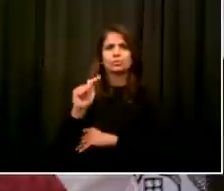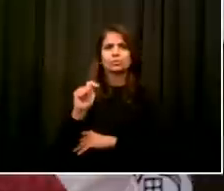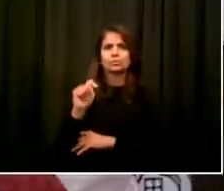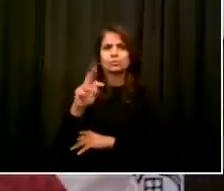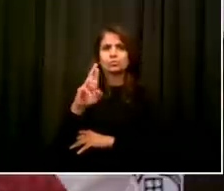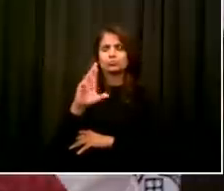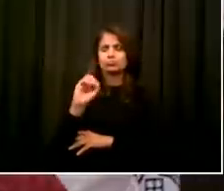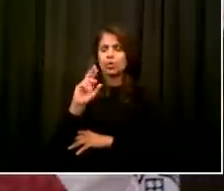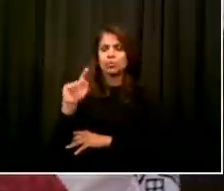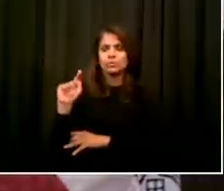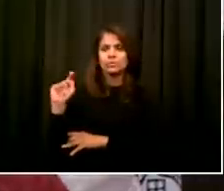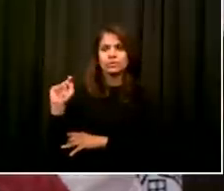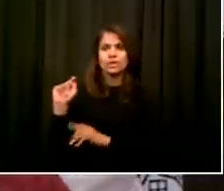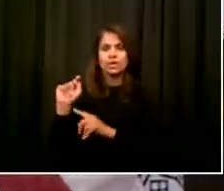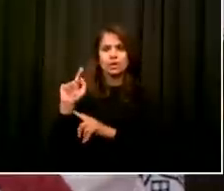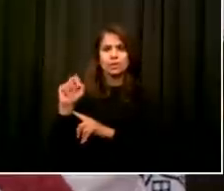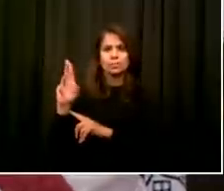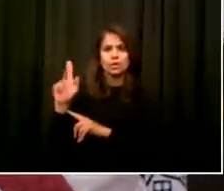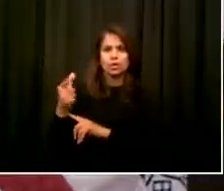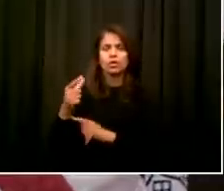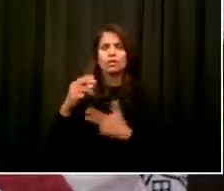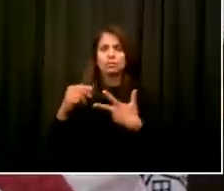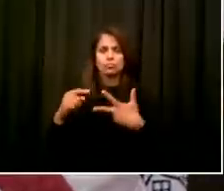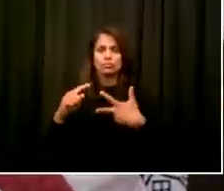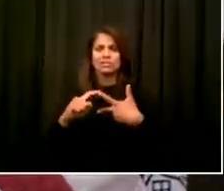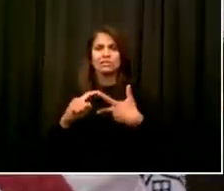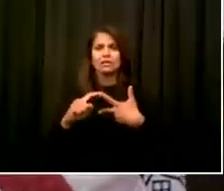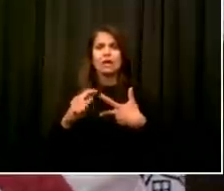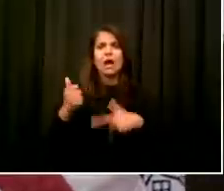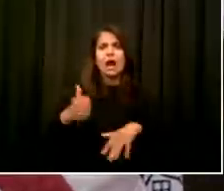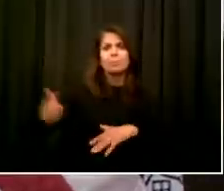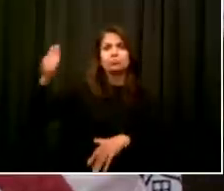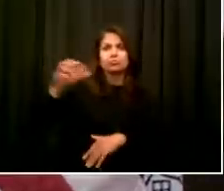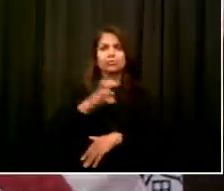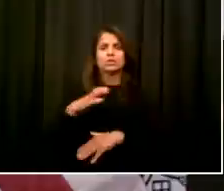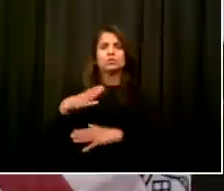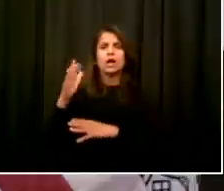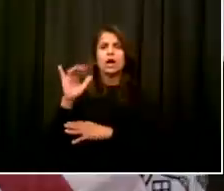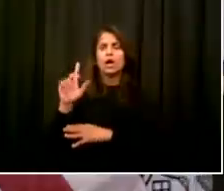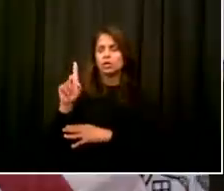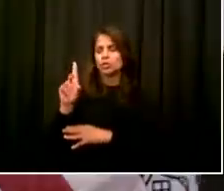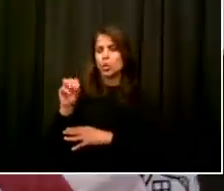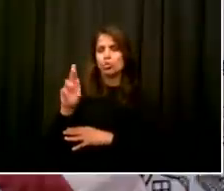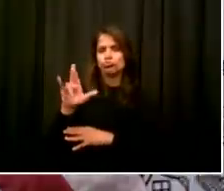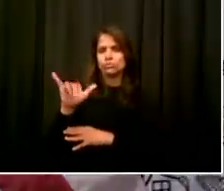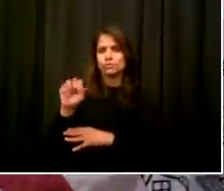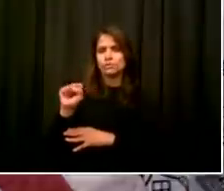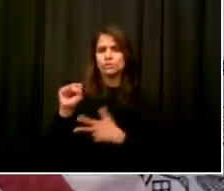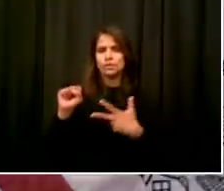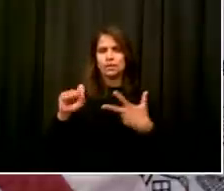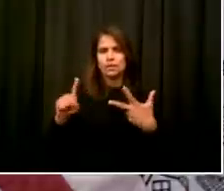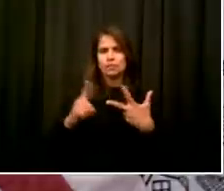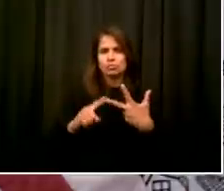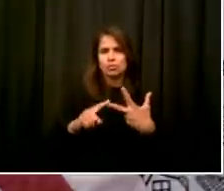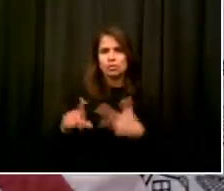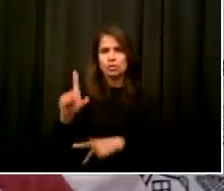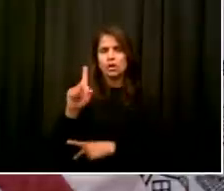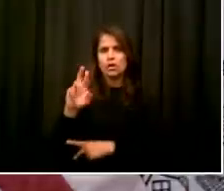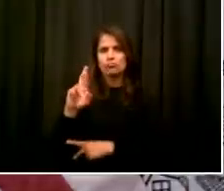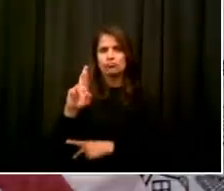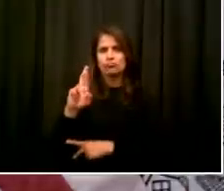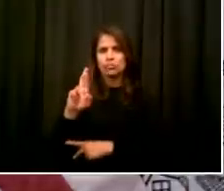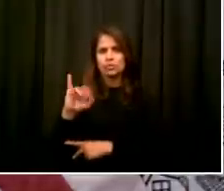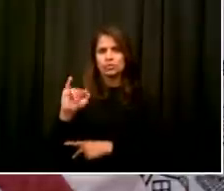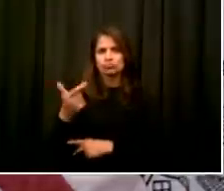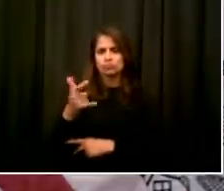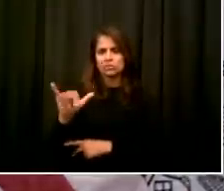of the New York City Hospitality Alliance RIDGIE here in person. And we also have Senior Advisor Dr. Varma on the phone. With that,